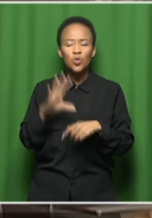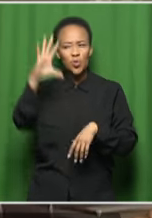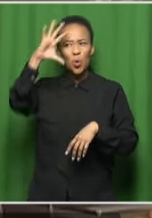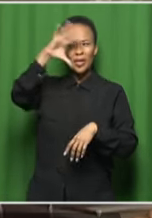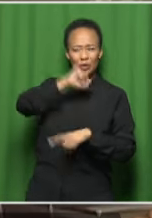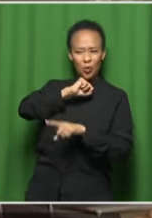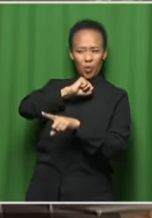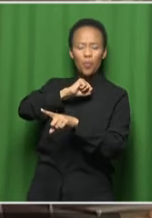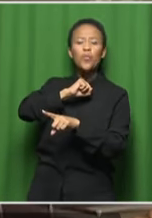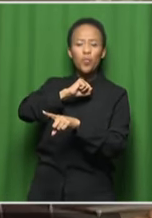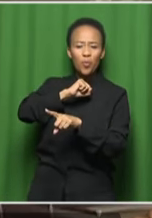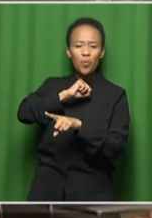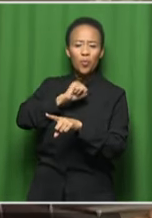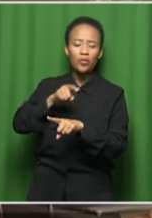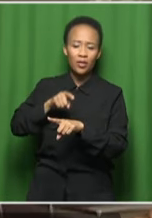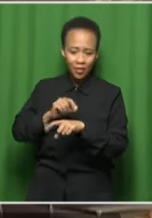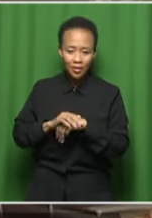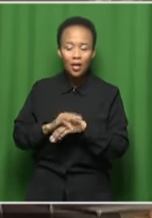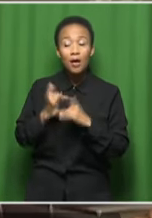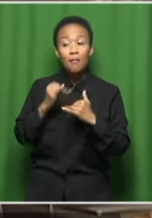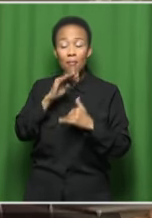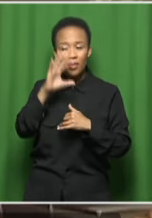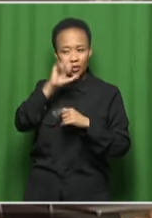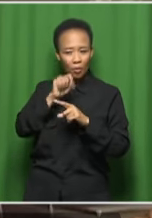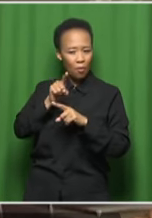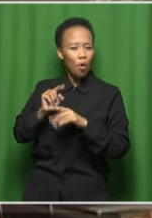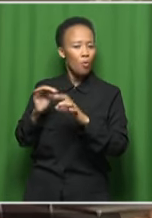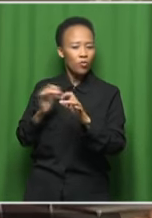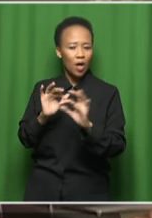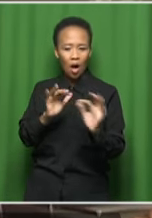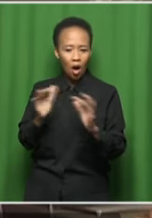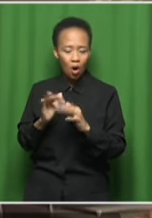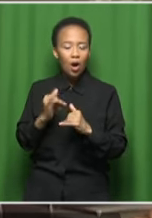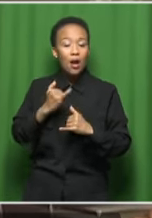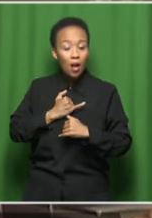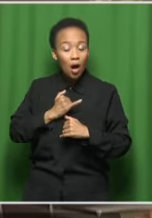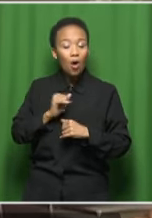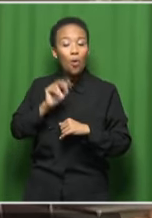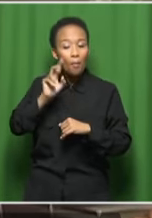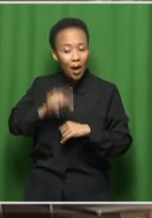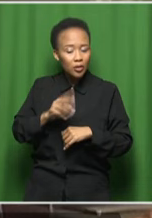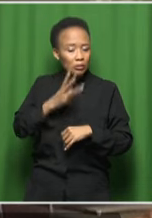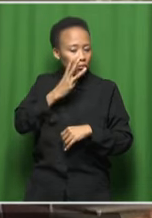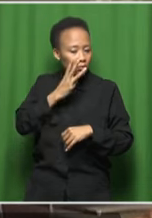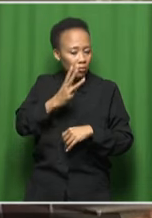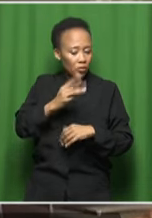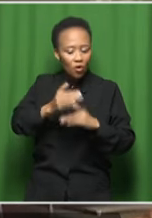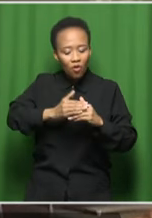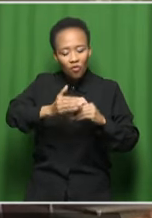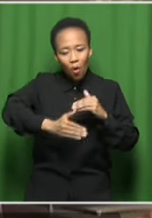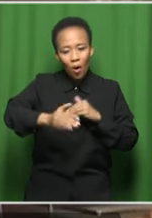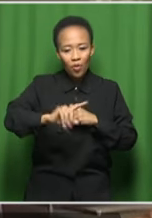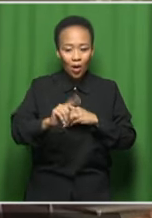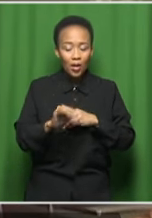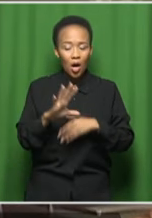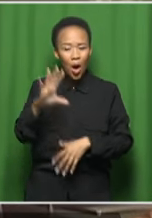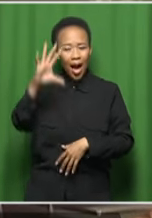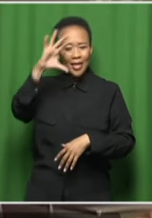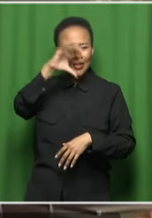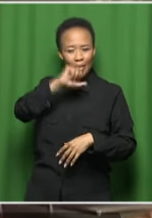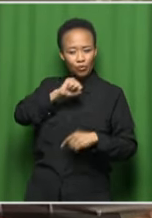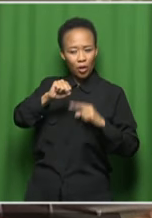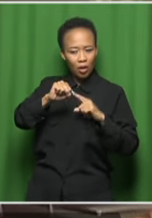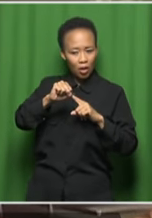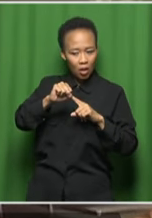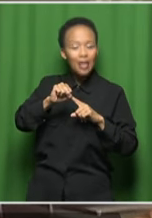jazz artists build on those who have gone before as well as looking forward. And the improvisation, of course, is the way in which